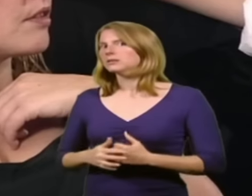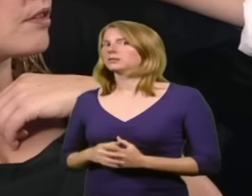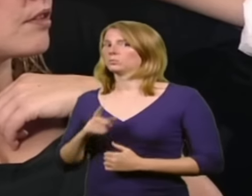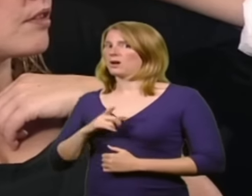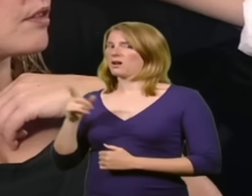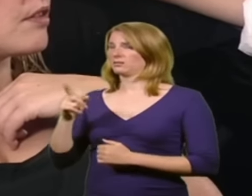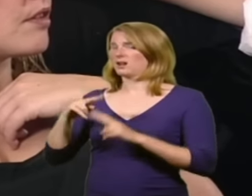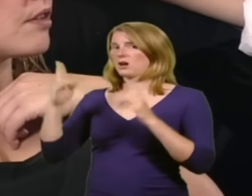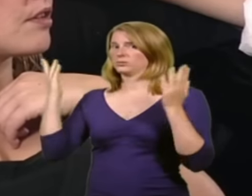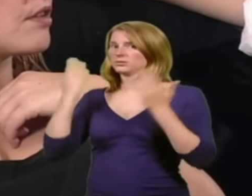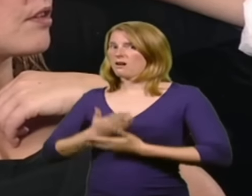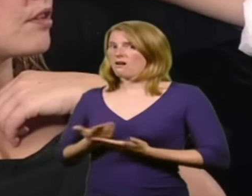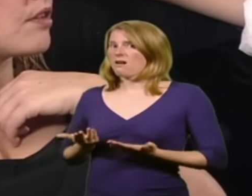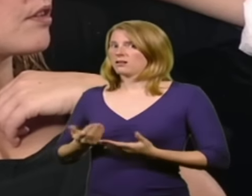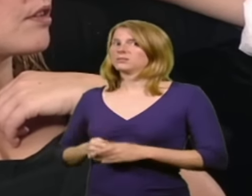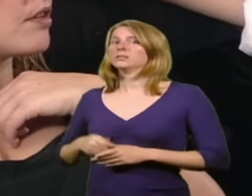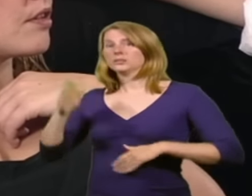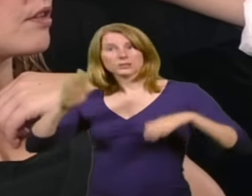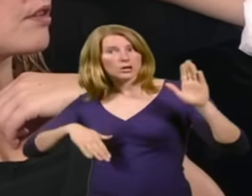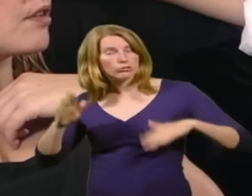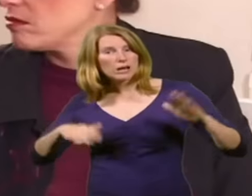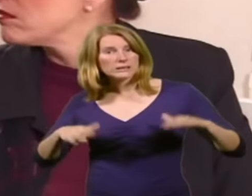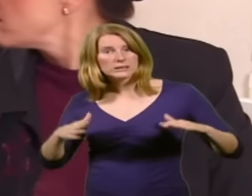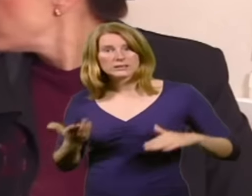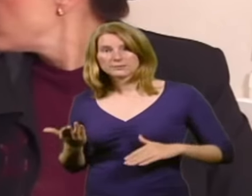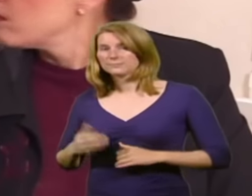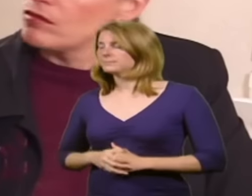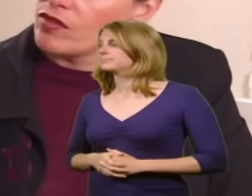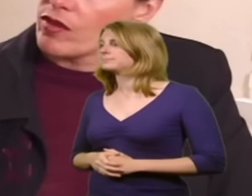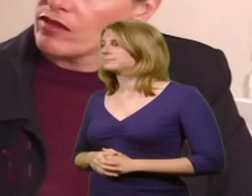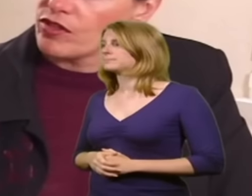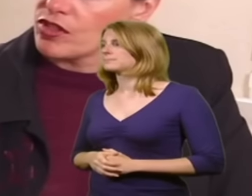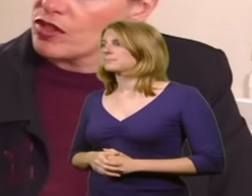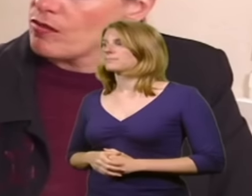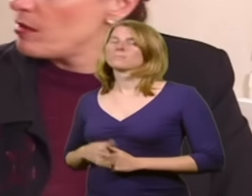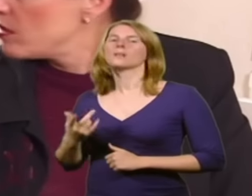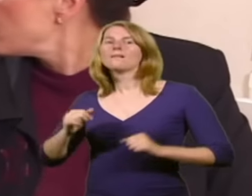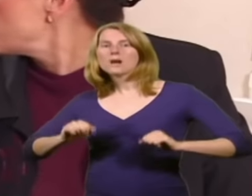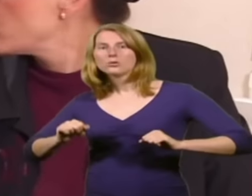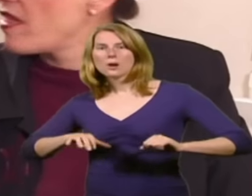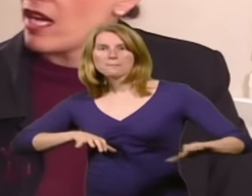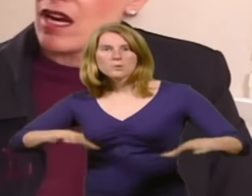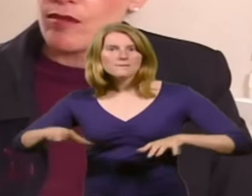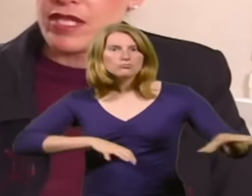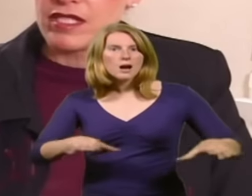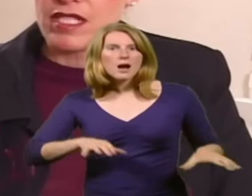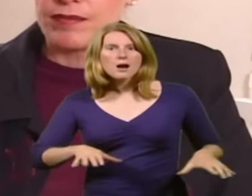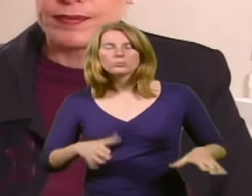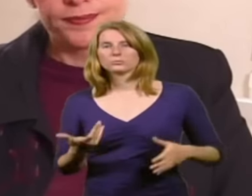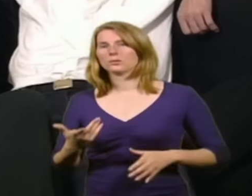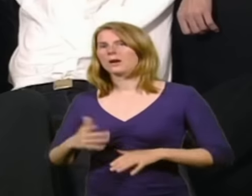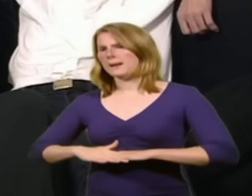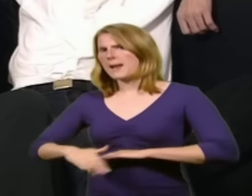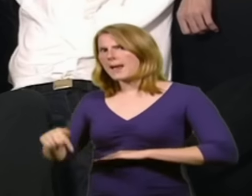house really is dark, and some decorating, moving around furniture, maybe do something with that carpet,